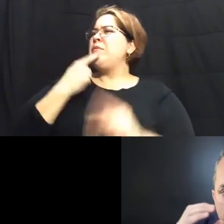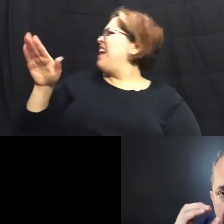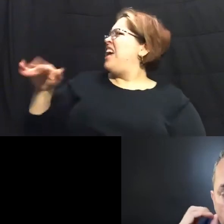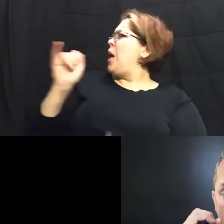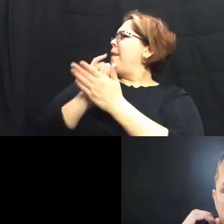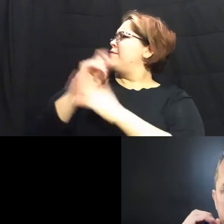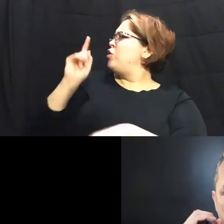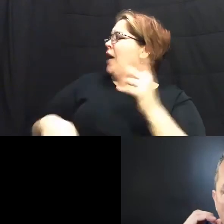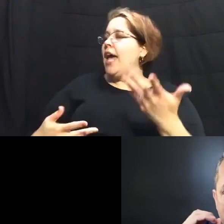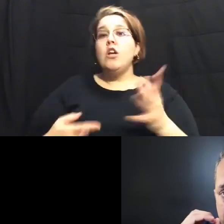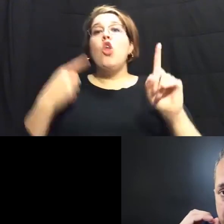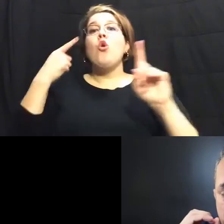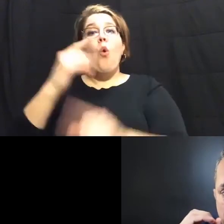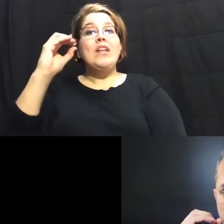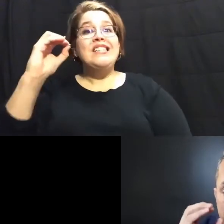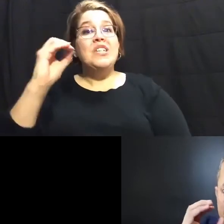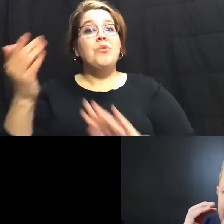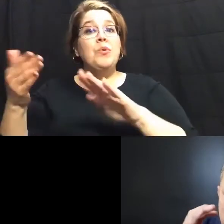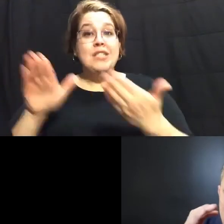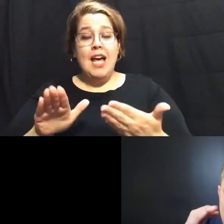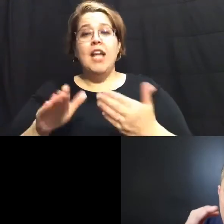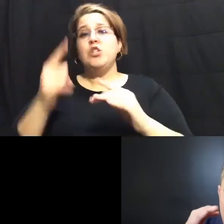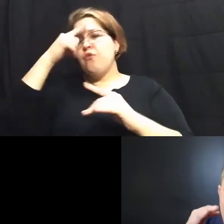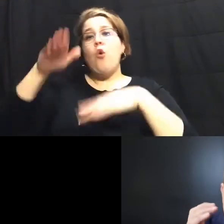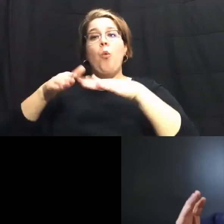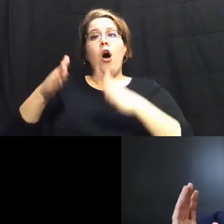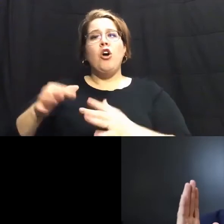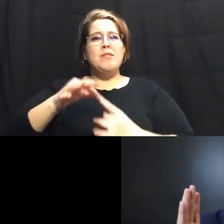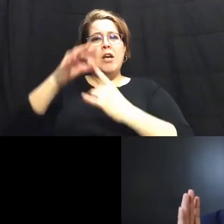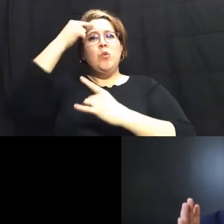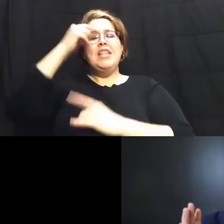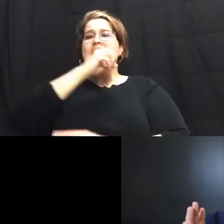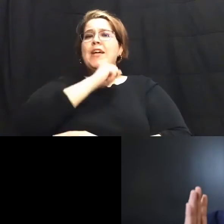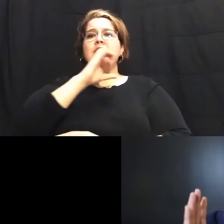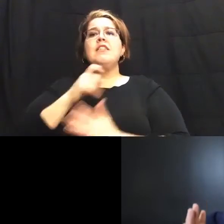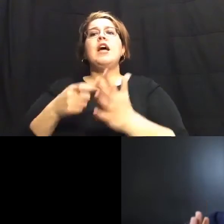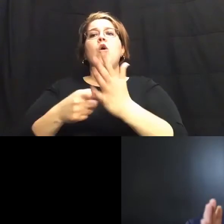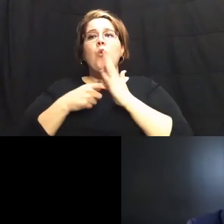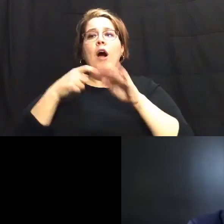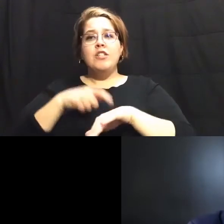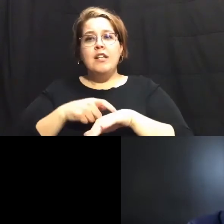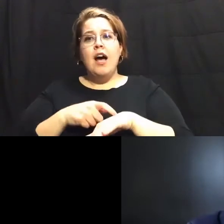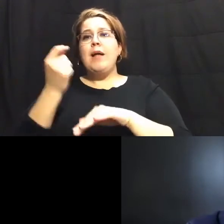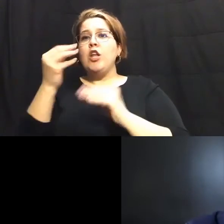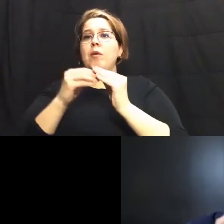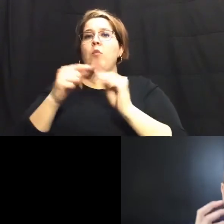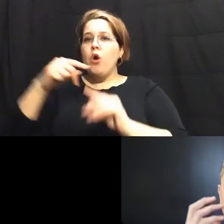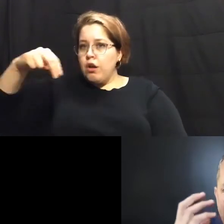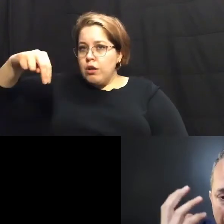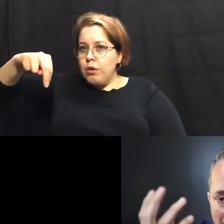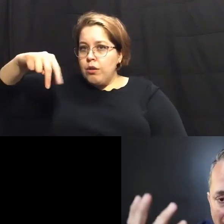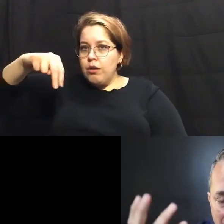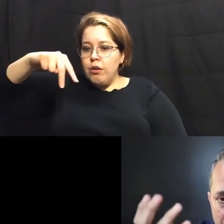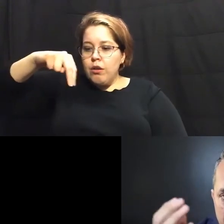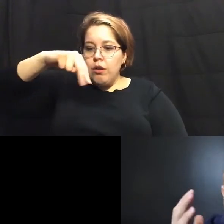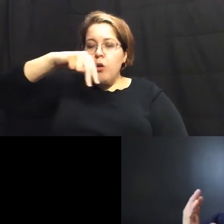the goal is zero deaths in a pedestrian especially when we think about our seniors it takes time a little bit further to cross an intersection there has